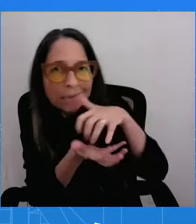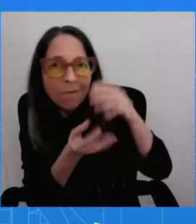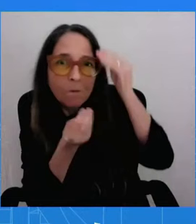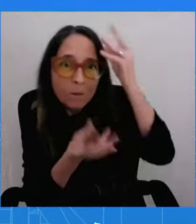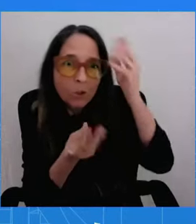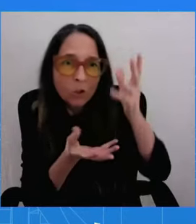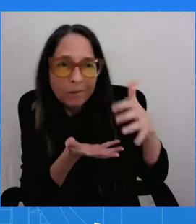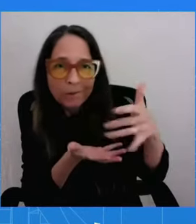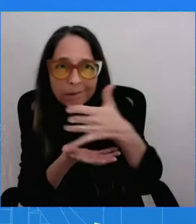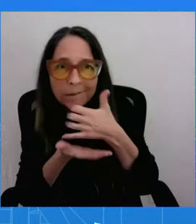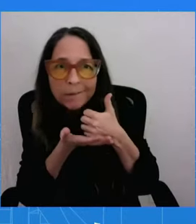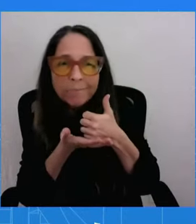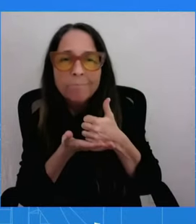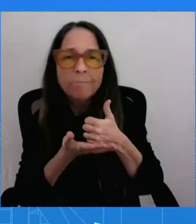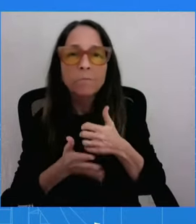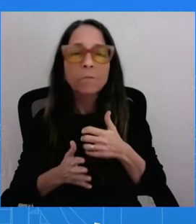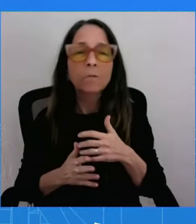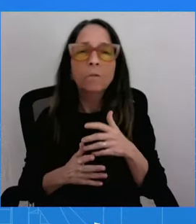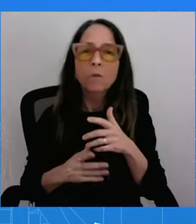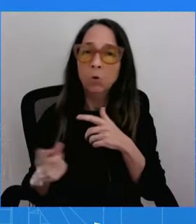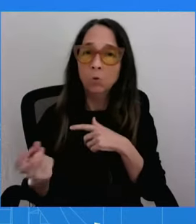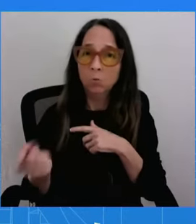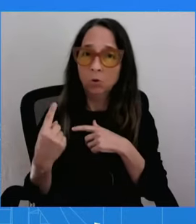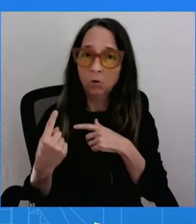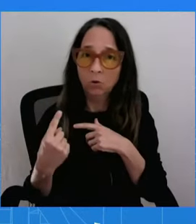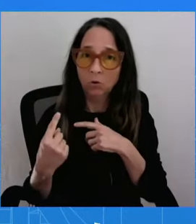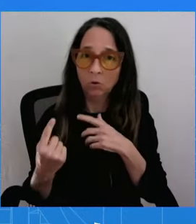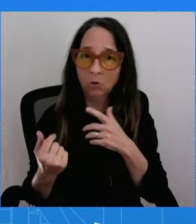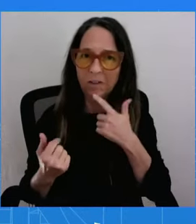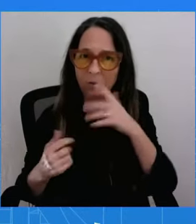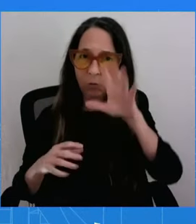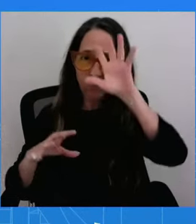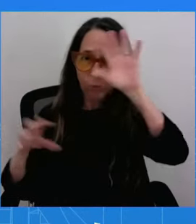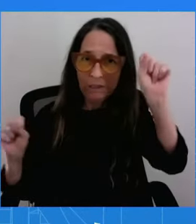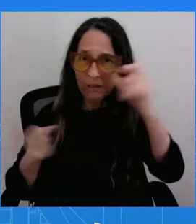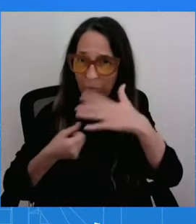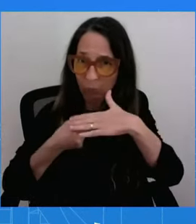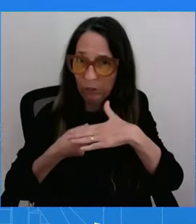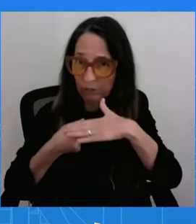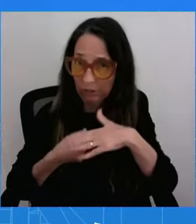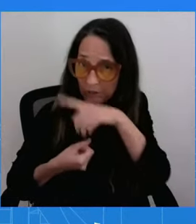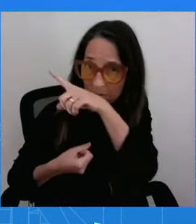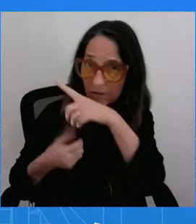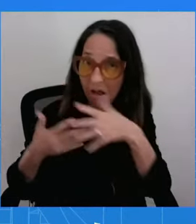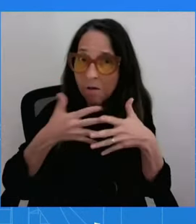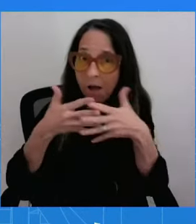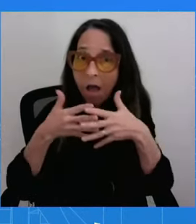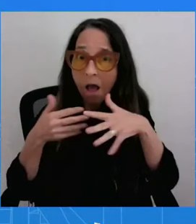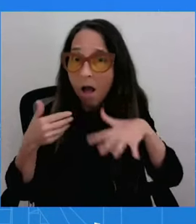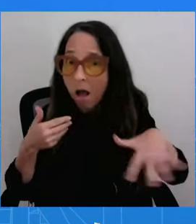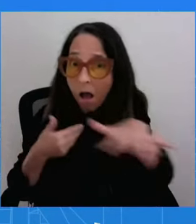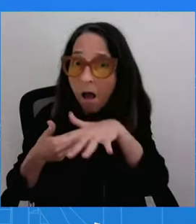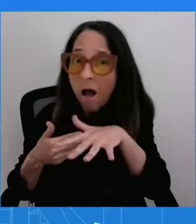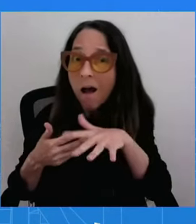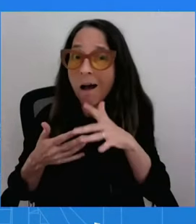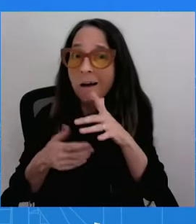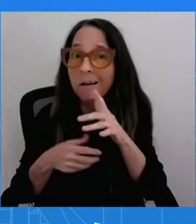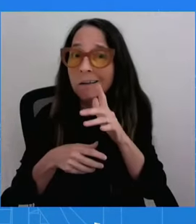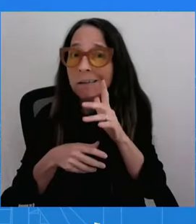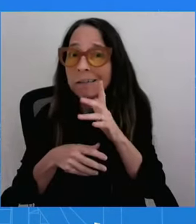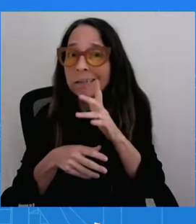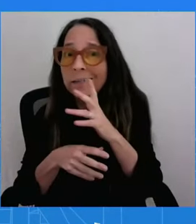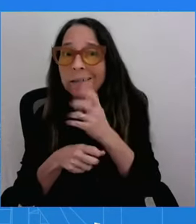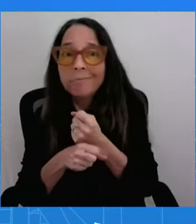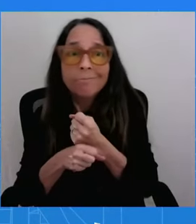typically when Americans are detained somewhere overseas, he can sort of act unilaterally with partners and so forth but can do that?